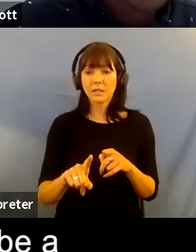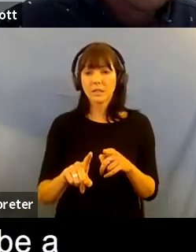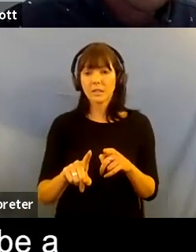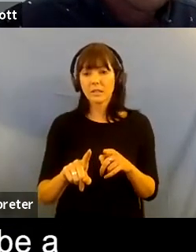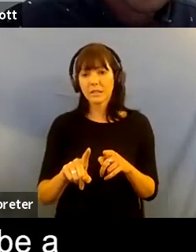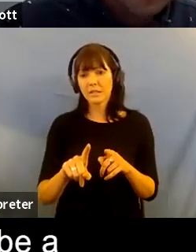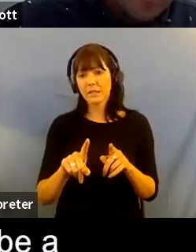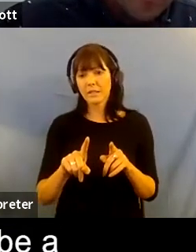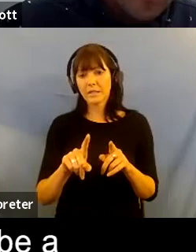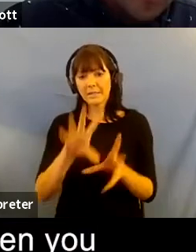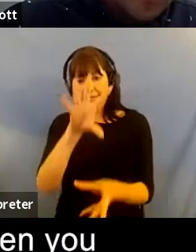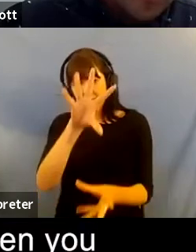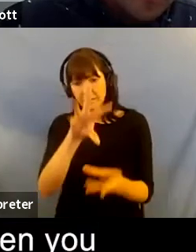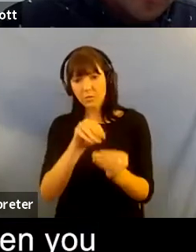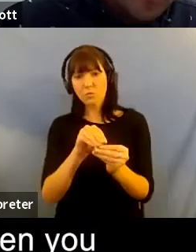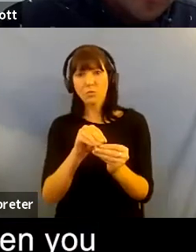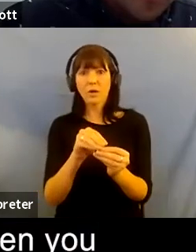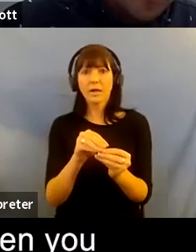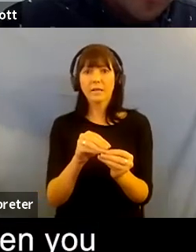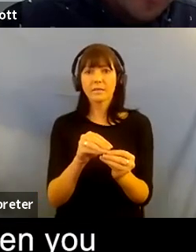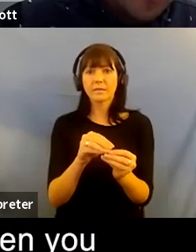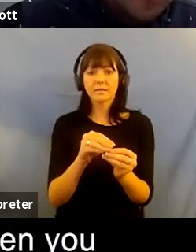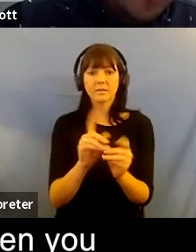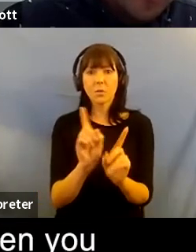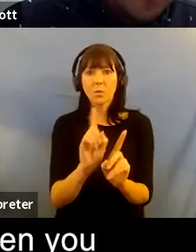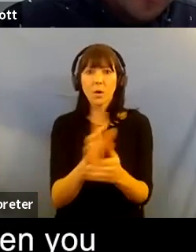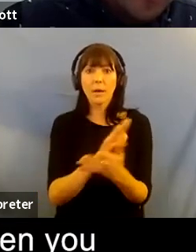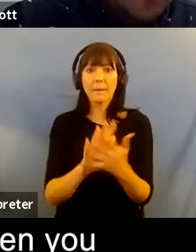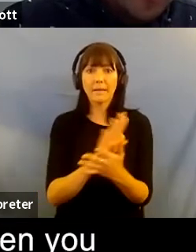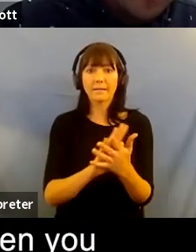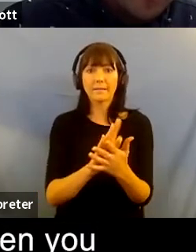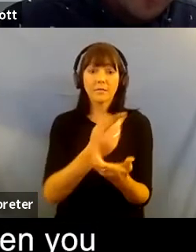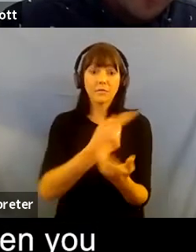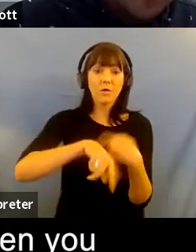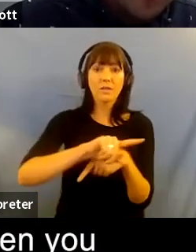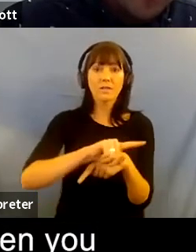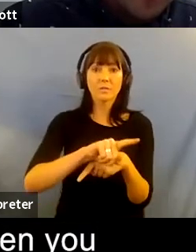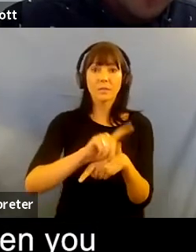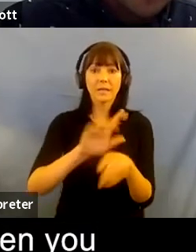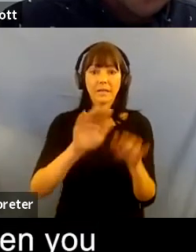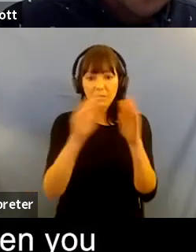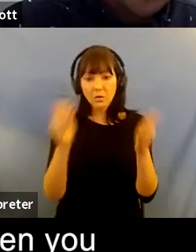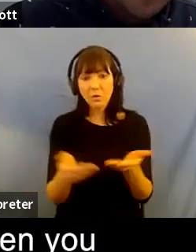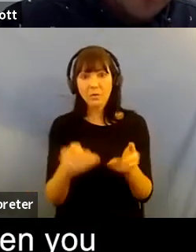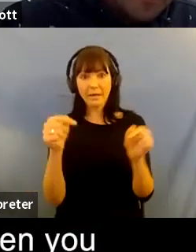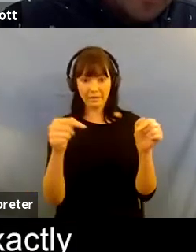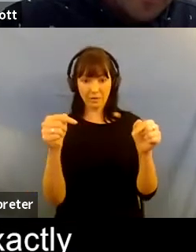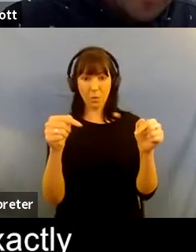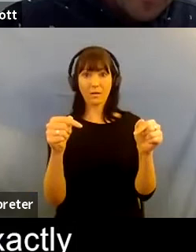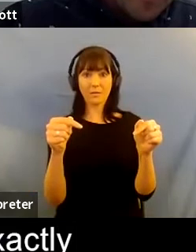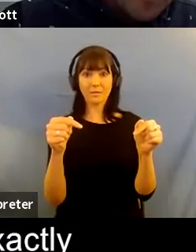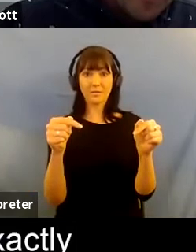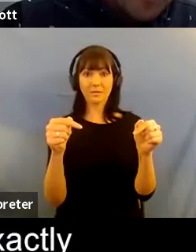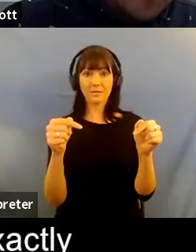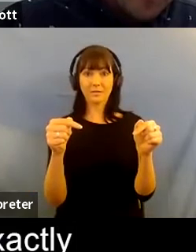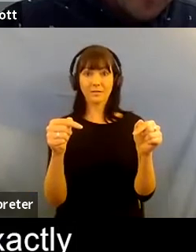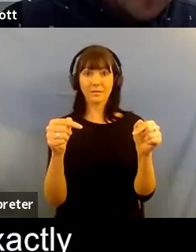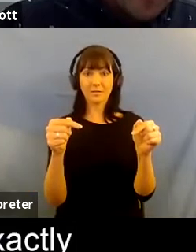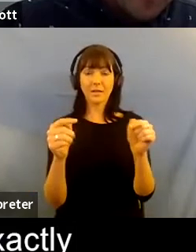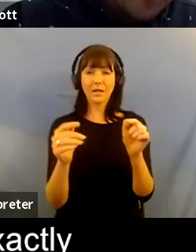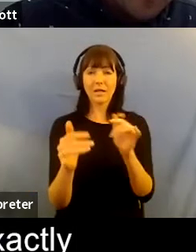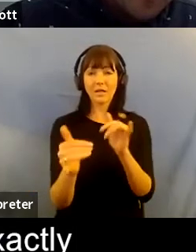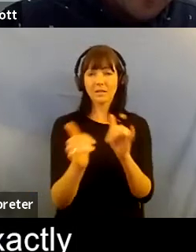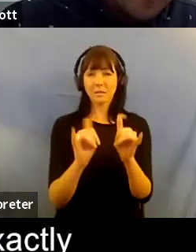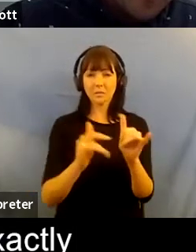a mind in the world whether that's a healthy or an unhealthy mind and when you have those sparks of recognition as a reader where you go yes